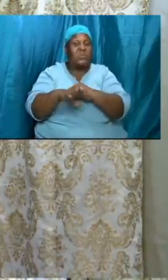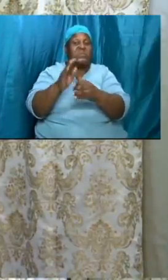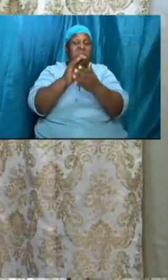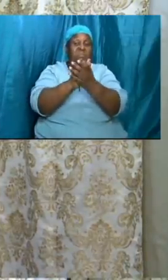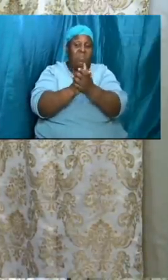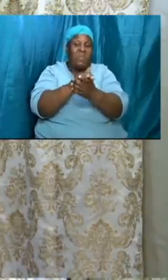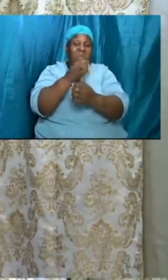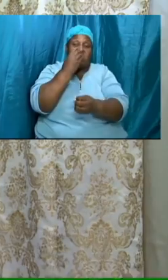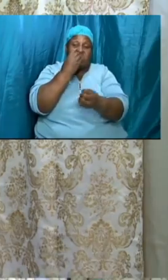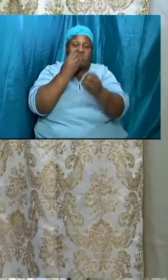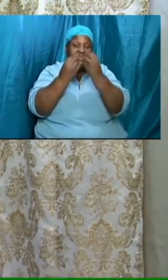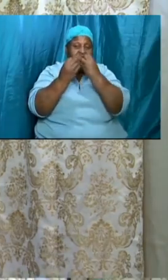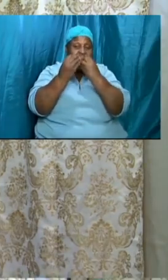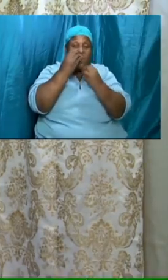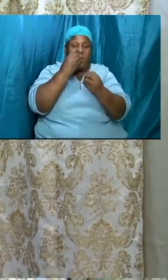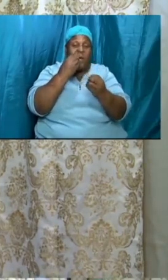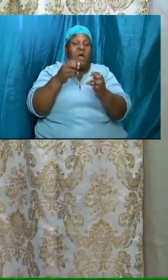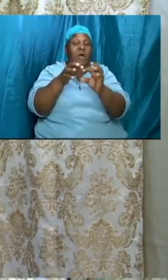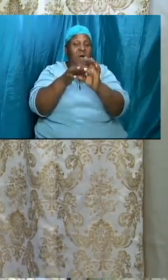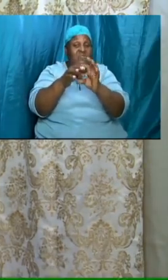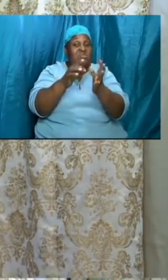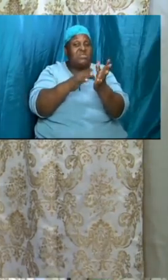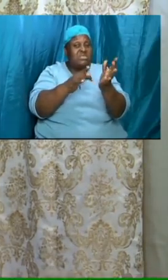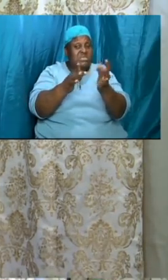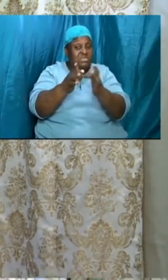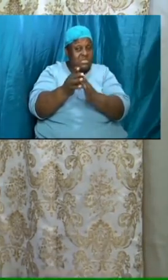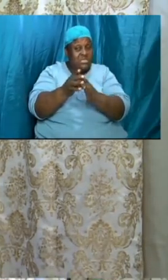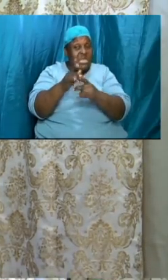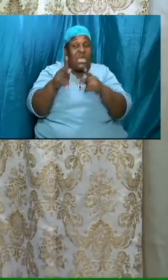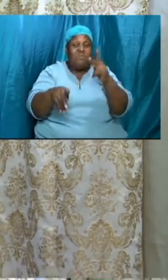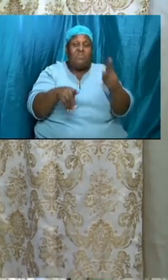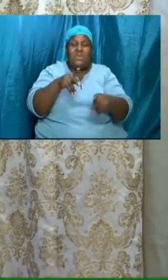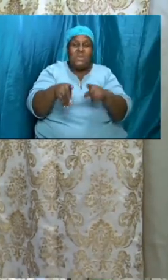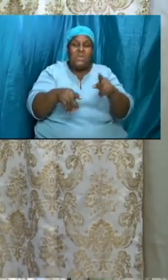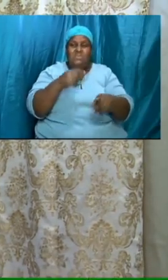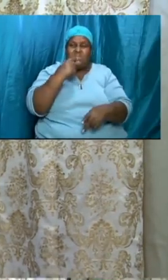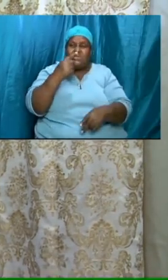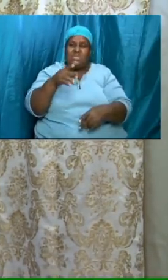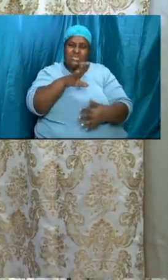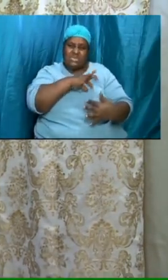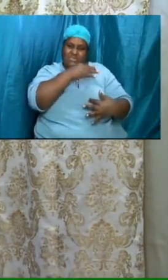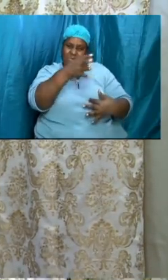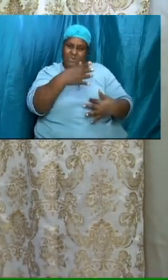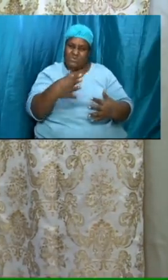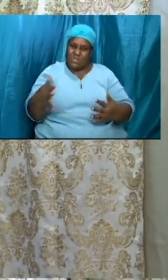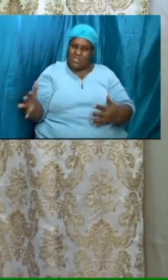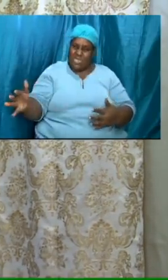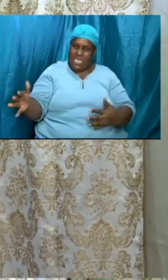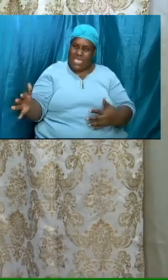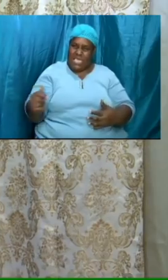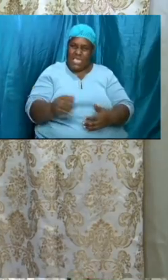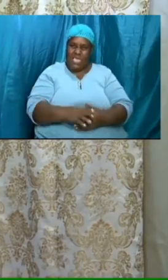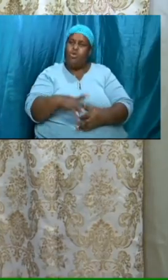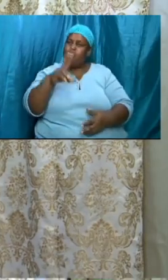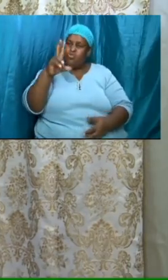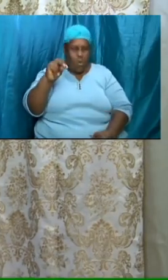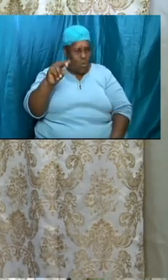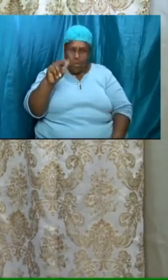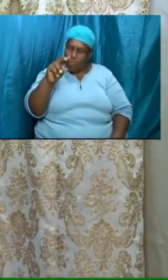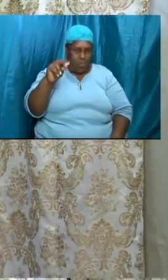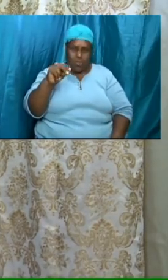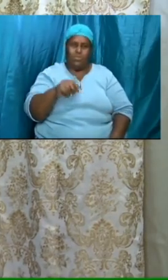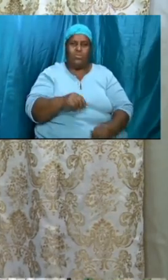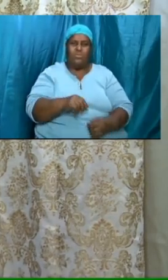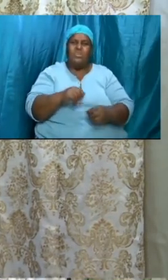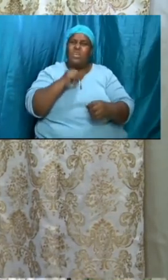lamb folks were saying that pastor that's a spiritual thing you just mean that we're going to have a grand time in the presence of god but no it is